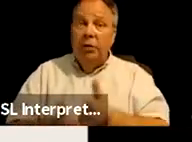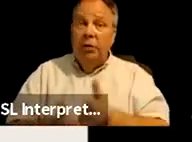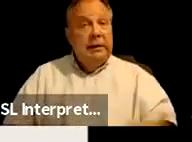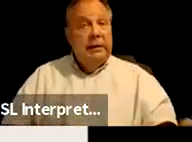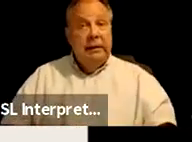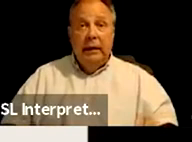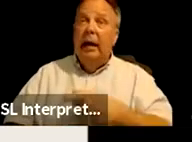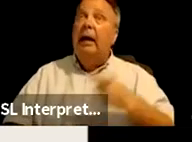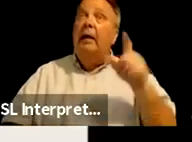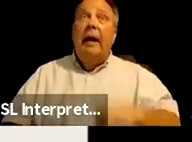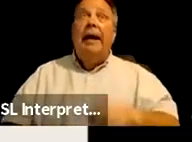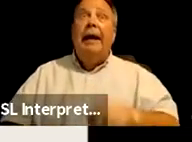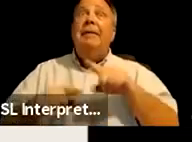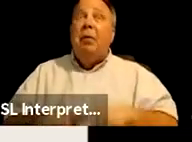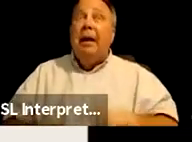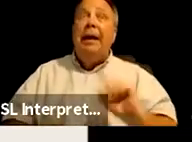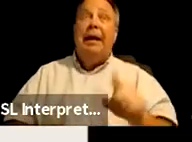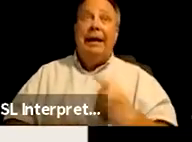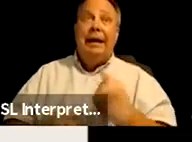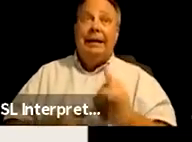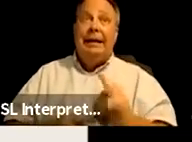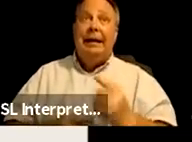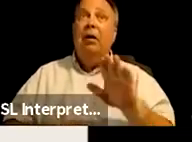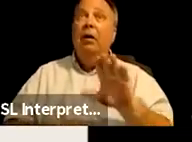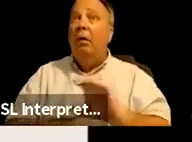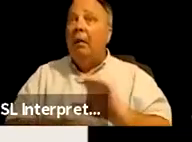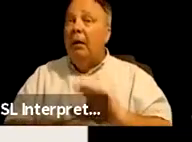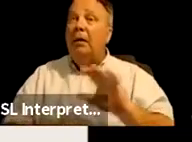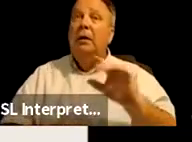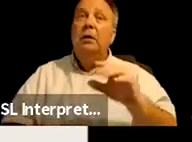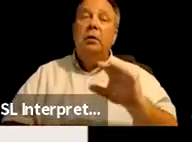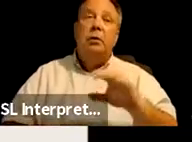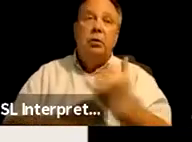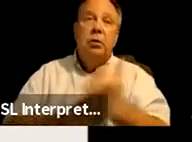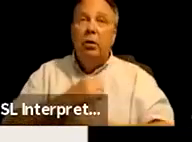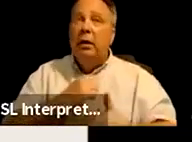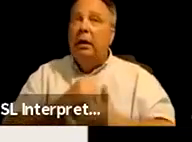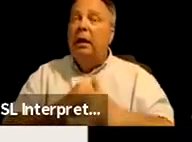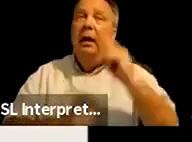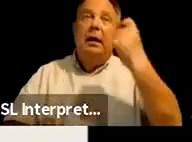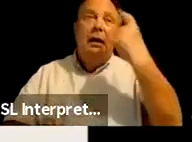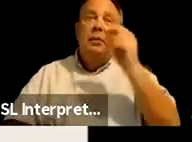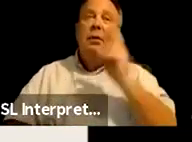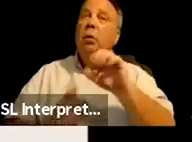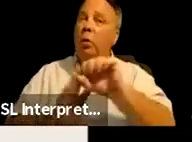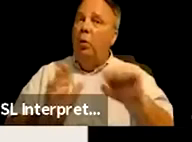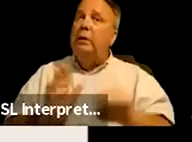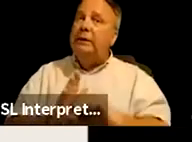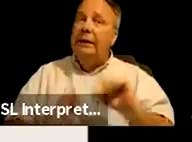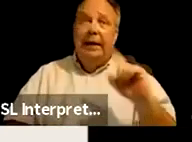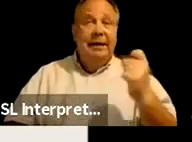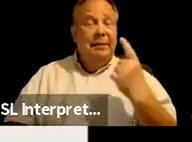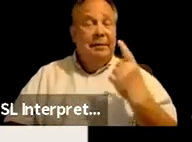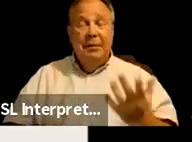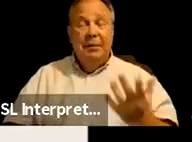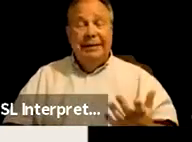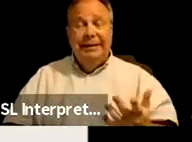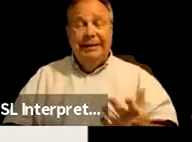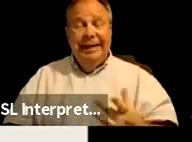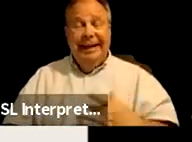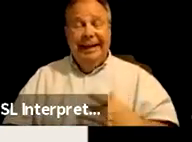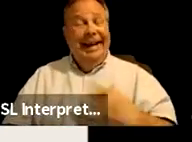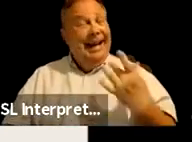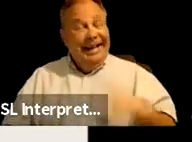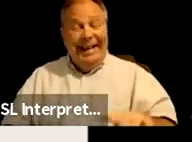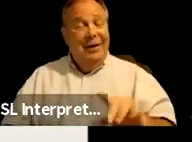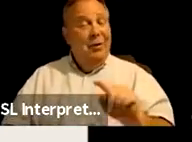They have to rely entirely on their parish government or state government, which they don't like tribes. They don't